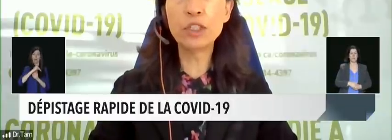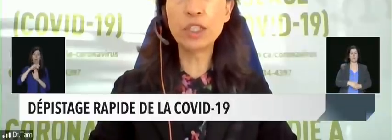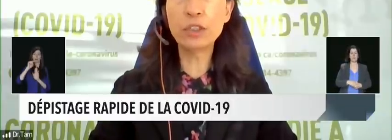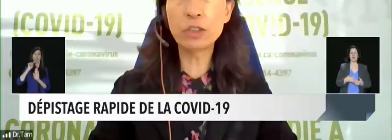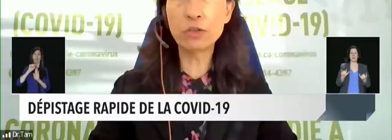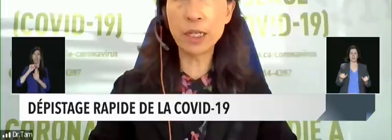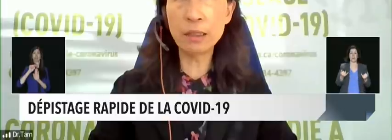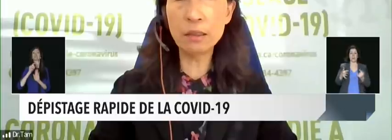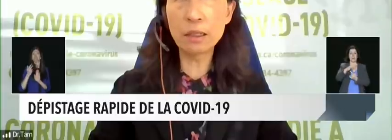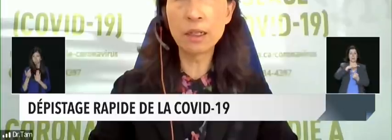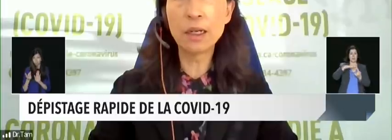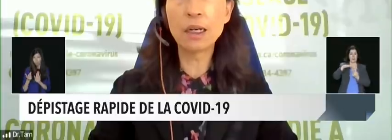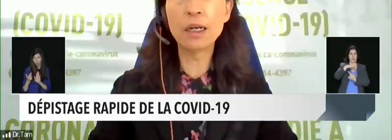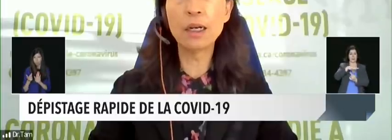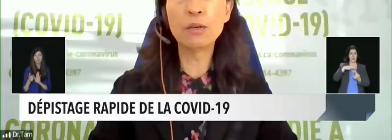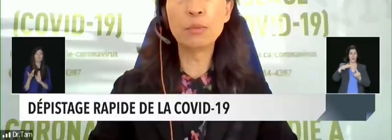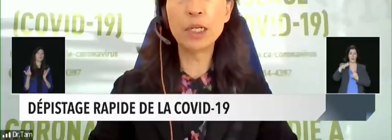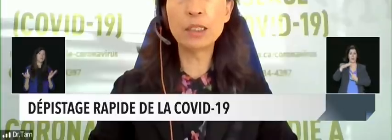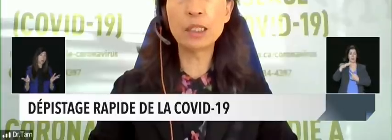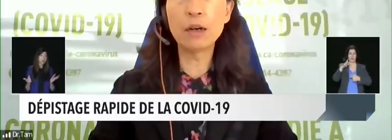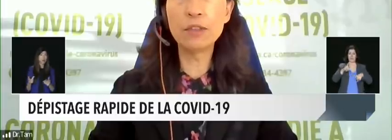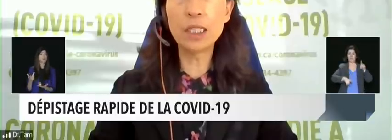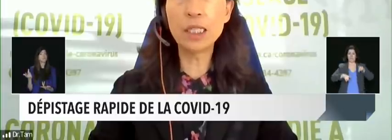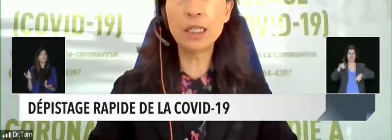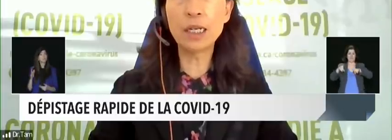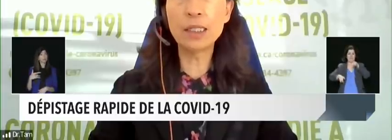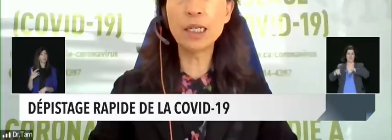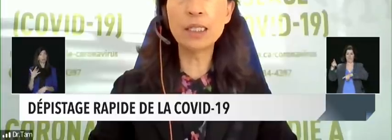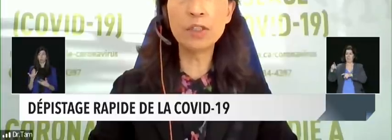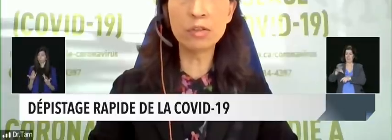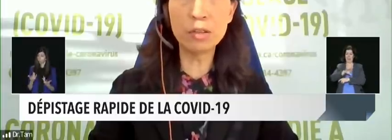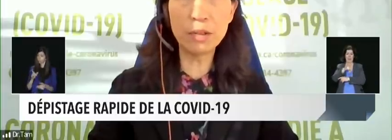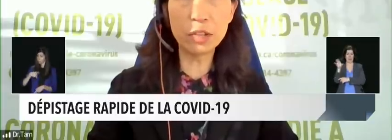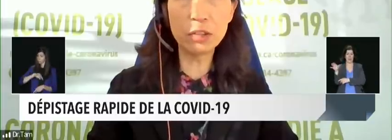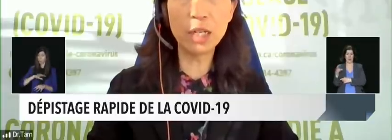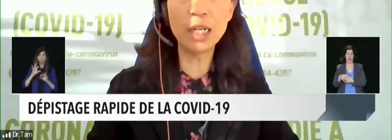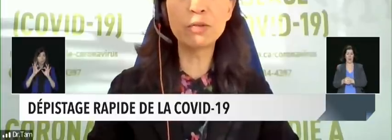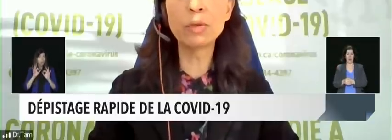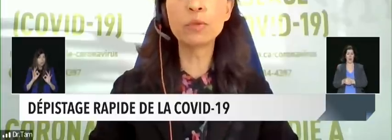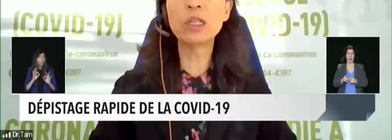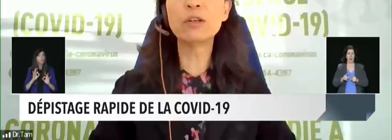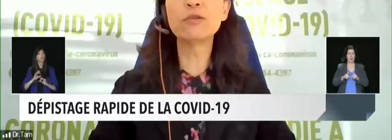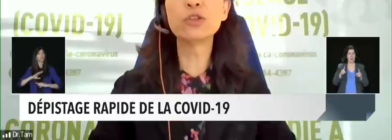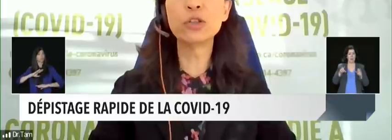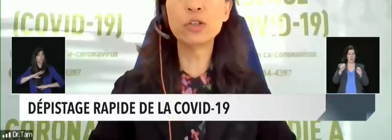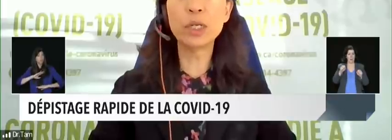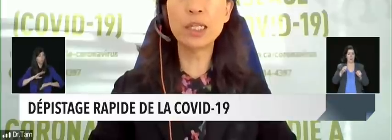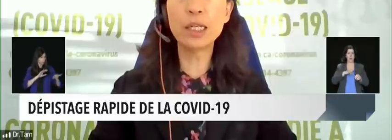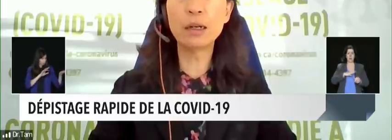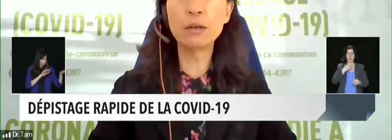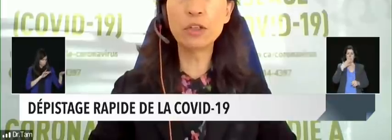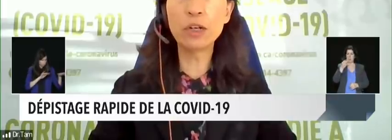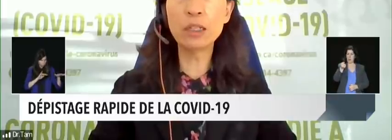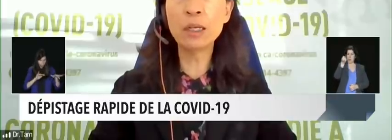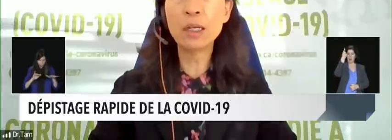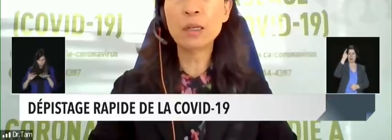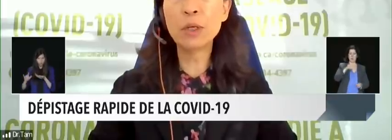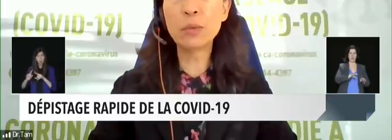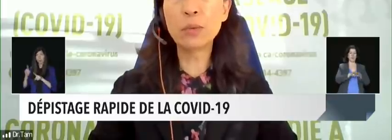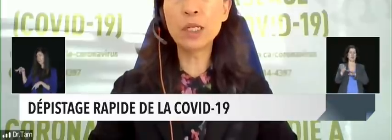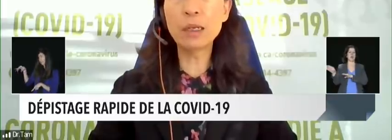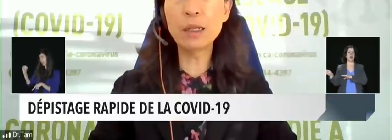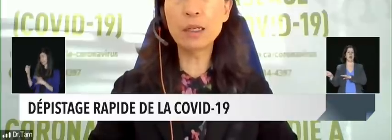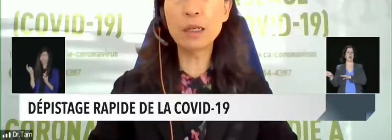appreciate the trends. But obviously, at an individual level, not everyone would know for sure whether they got Omicron.